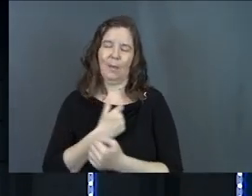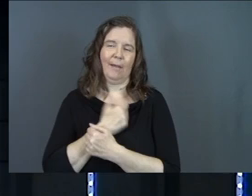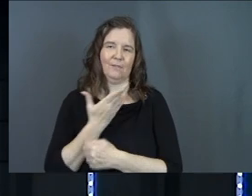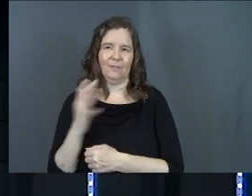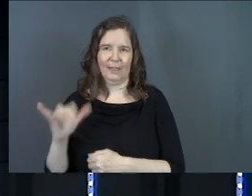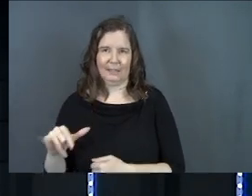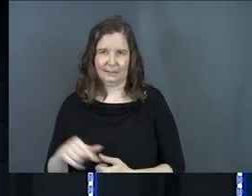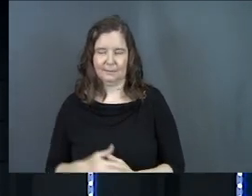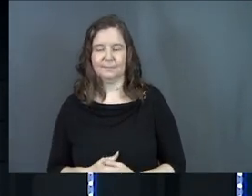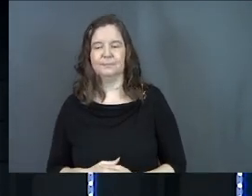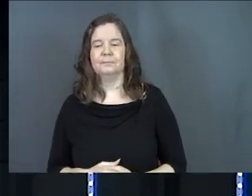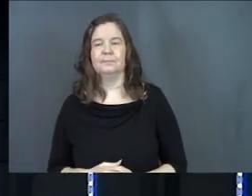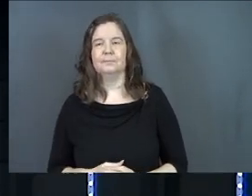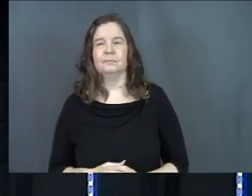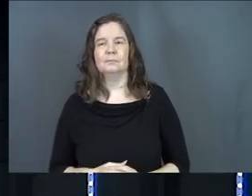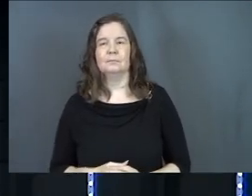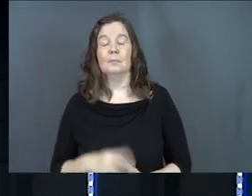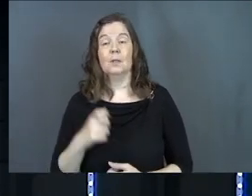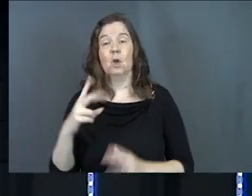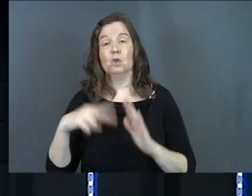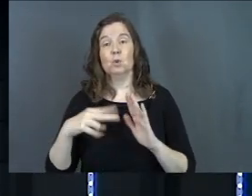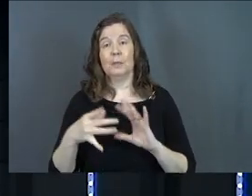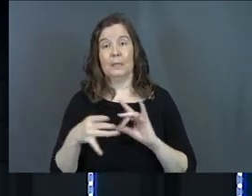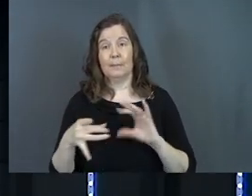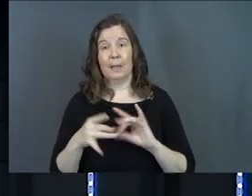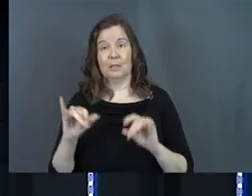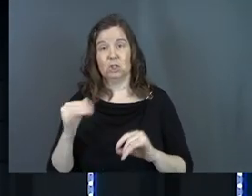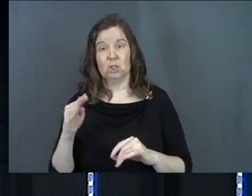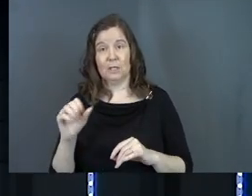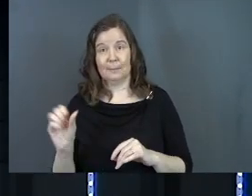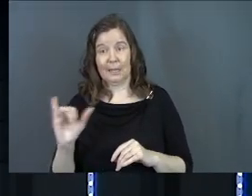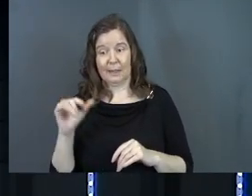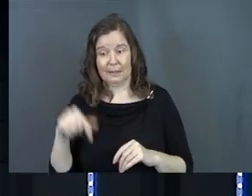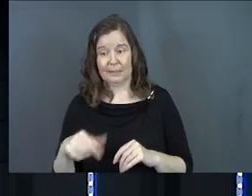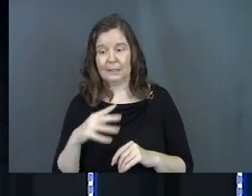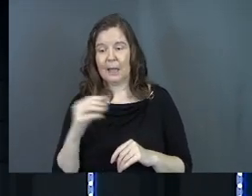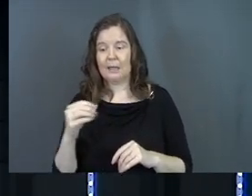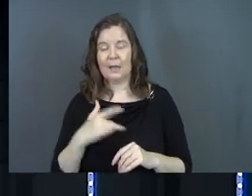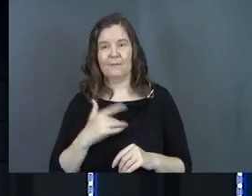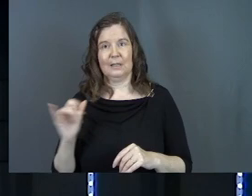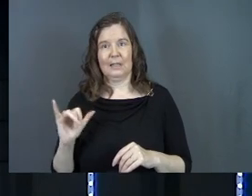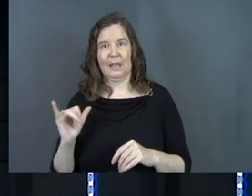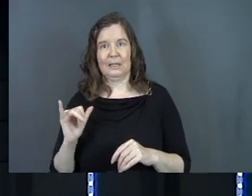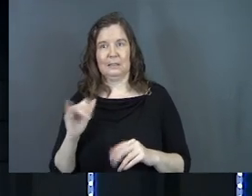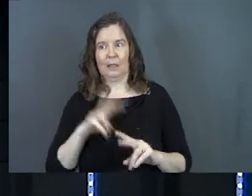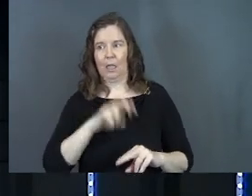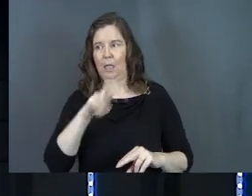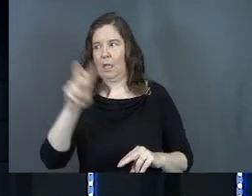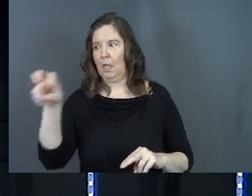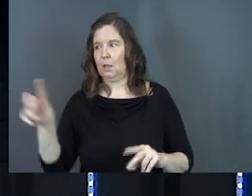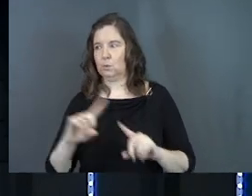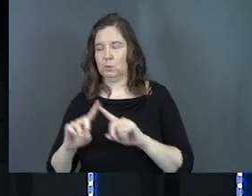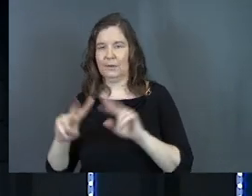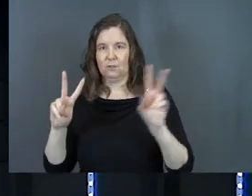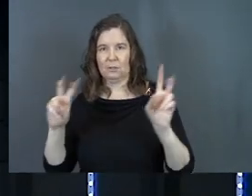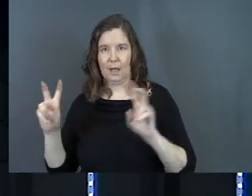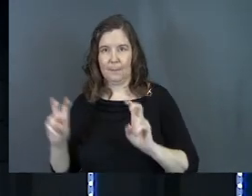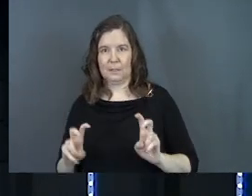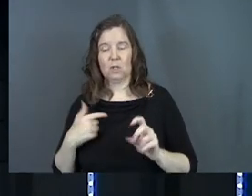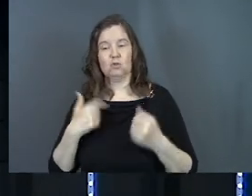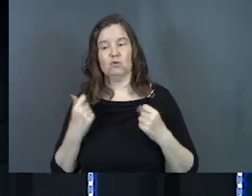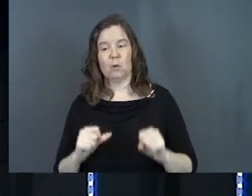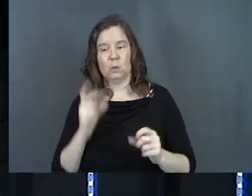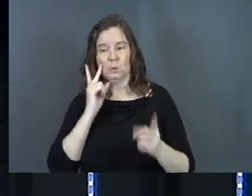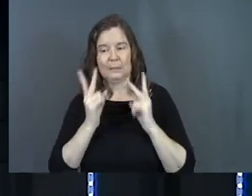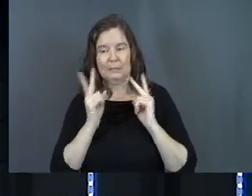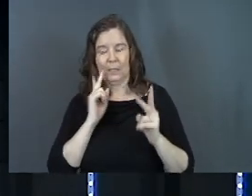we love stuff like this because you're reading a passage in James like this and it feels like he's hopping to a lot of different topics and